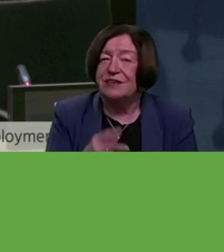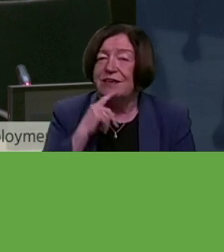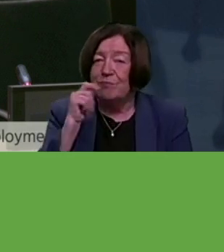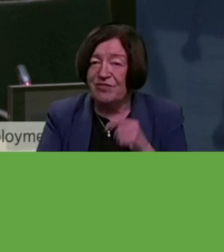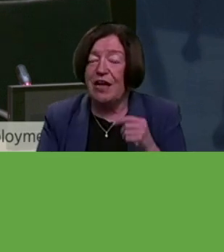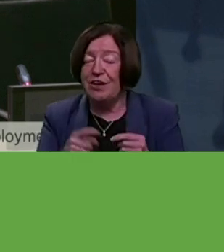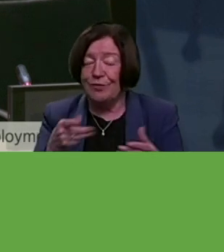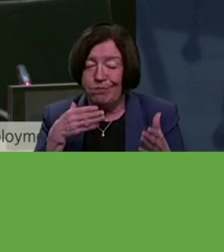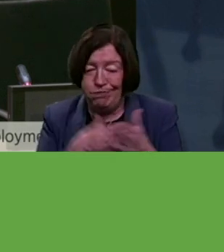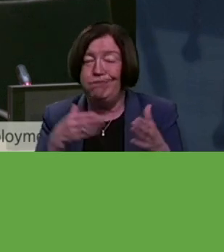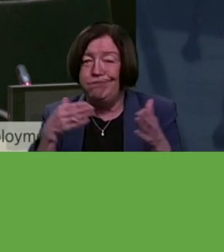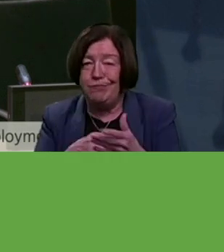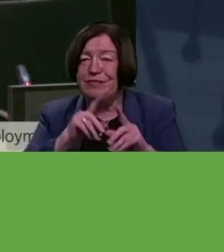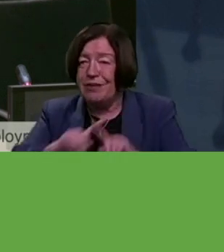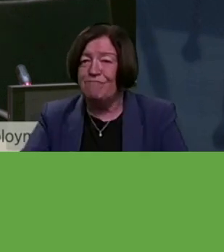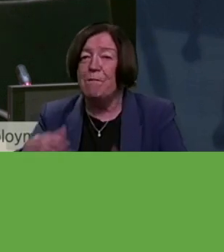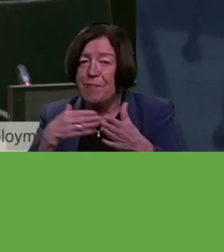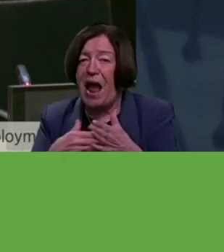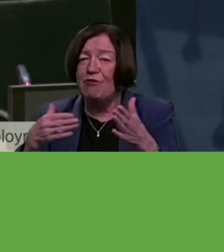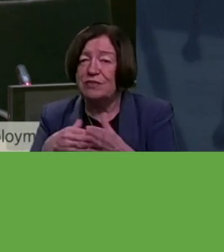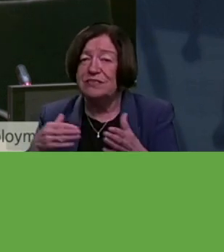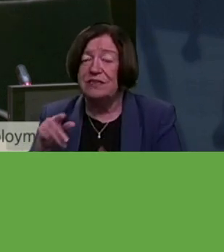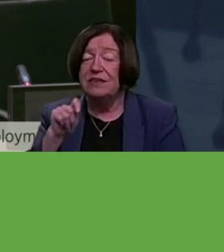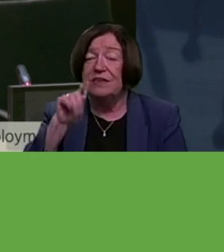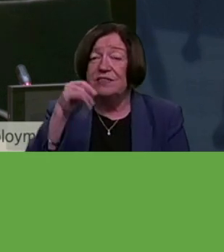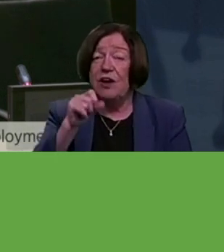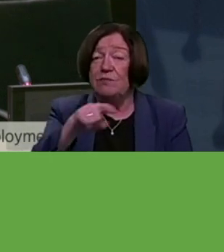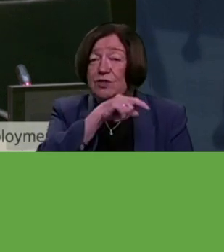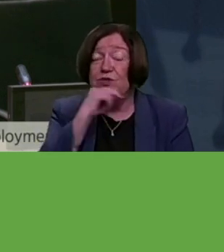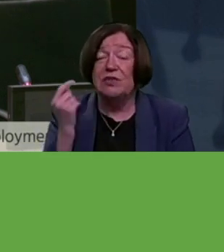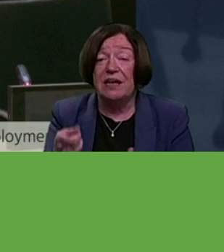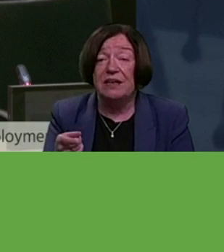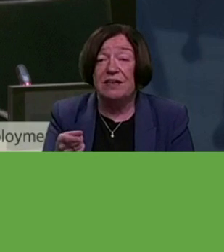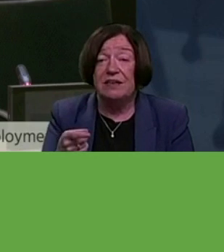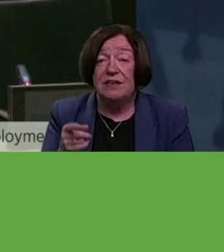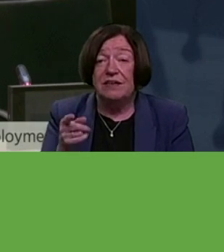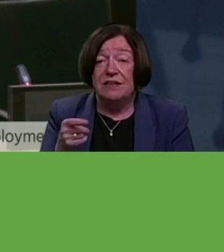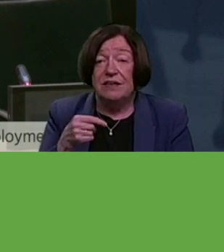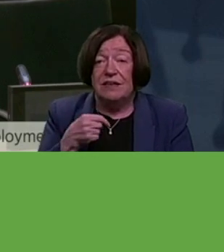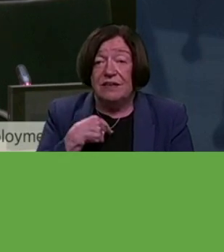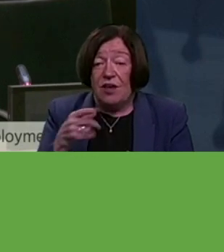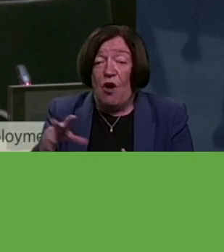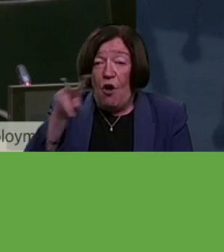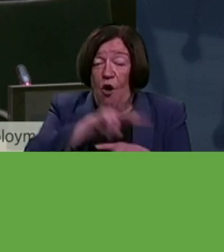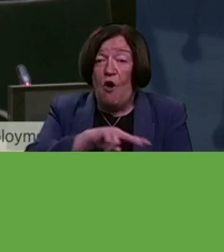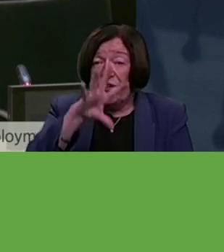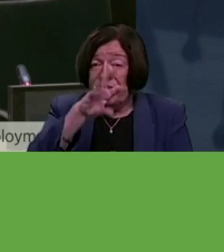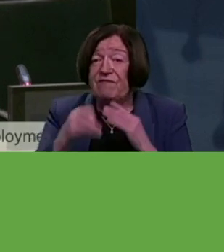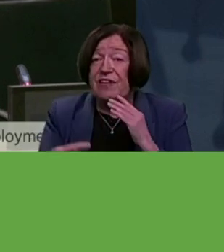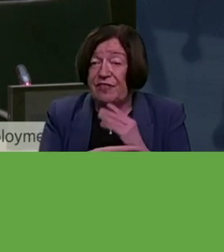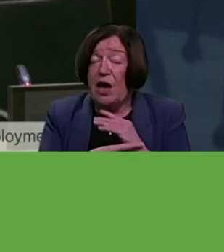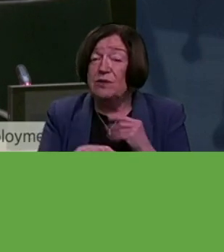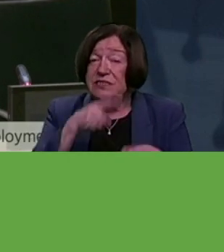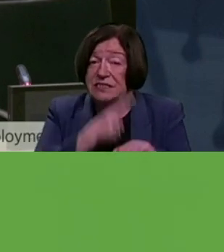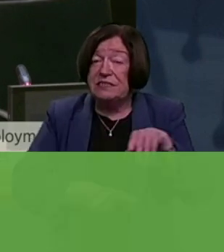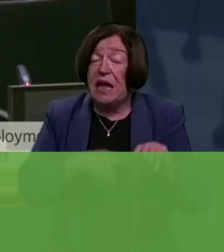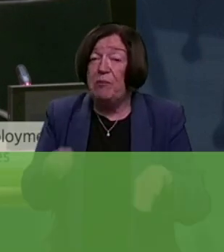then you're coming up against different barriers. So, and I mean, Thomas, you say that there's over 50,000 disabled